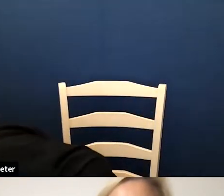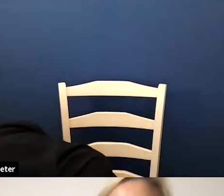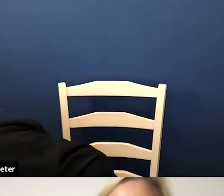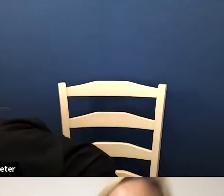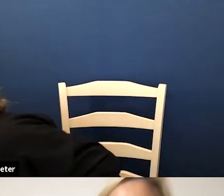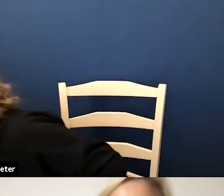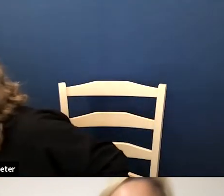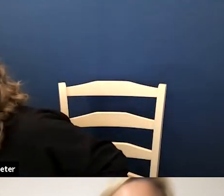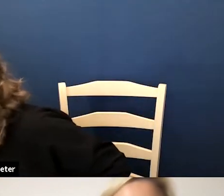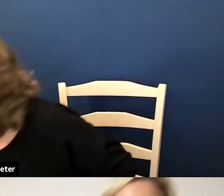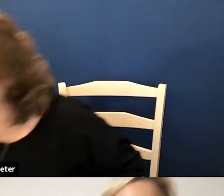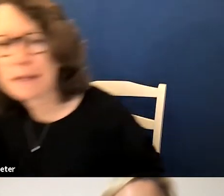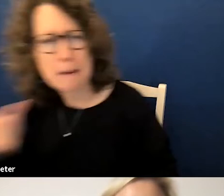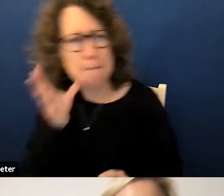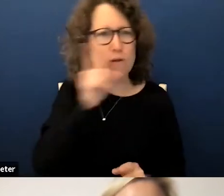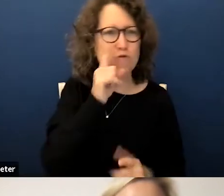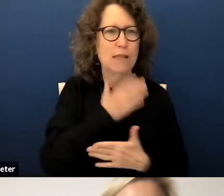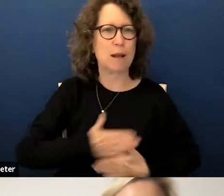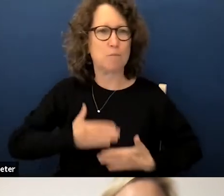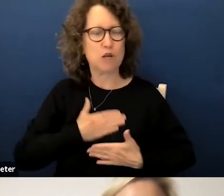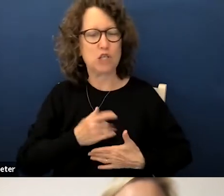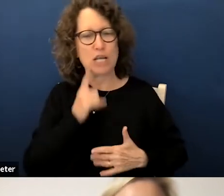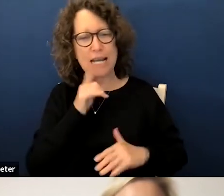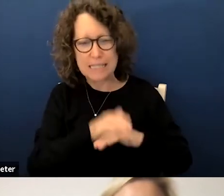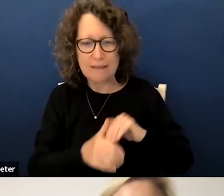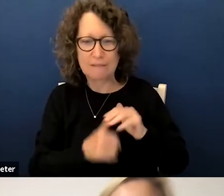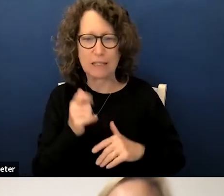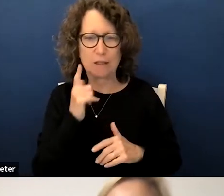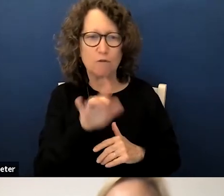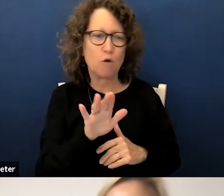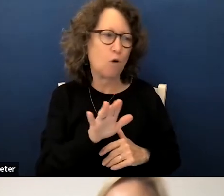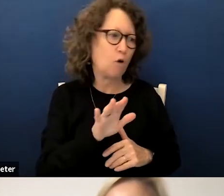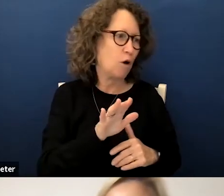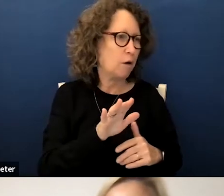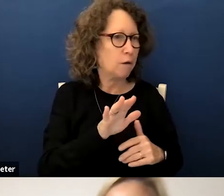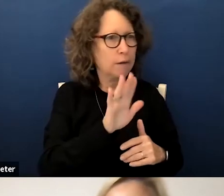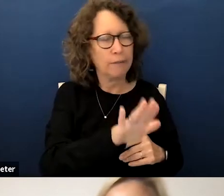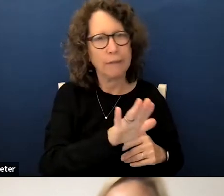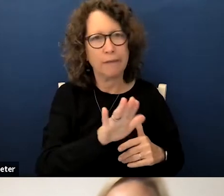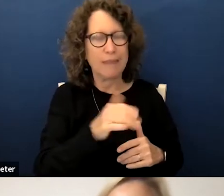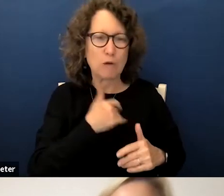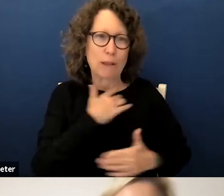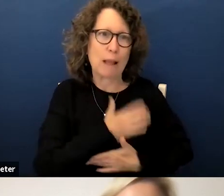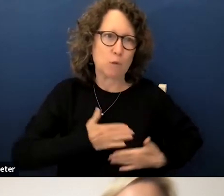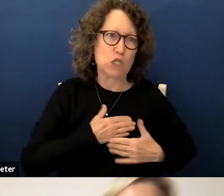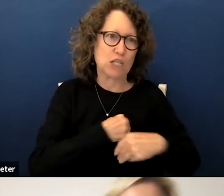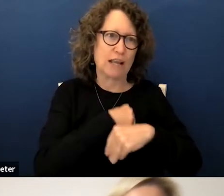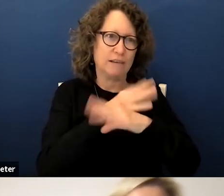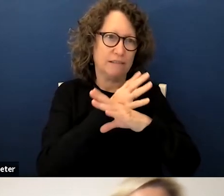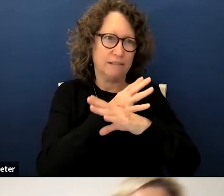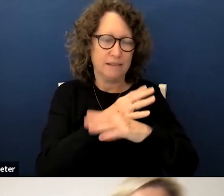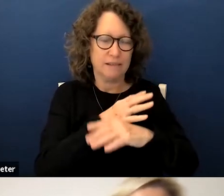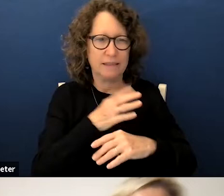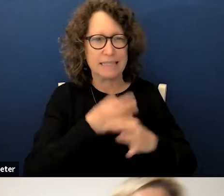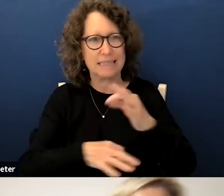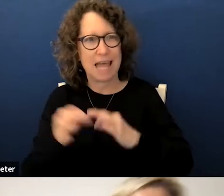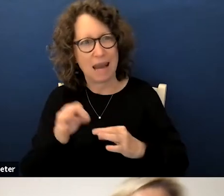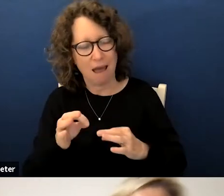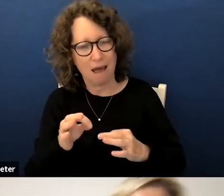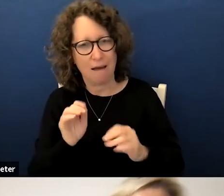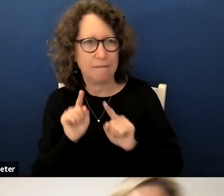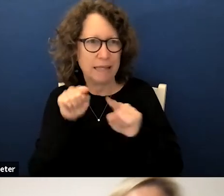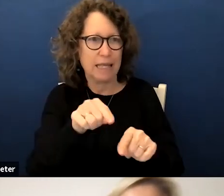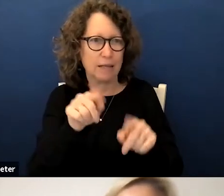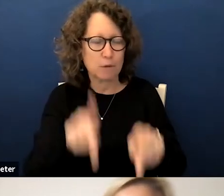actually appreciate because it is so convenient for their schedules and other commitments like child care so far attendance has been good and i know that teachers are